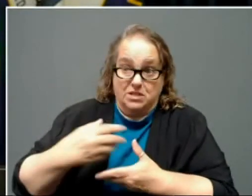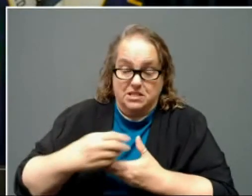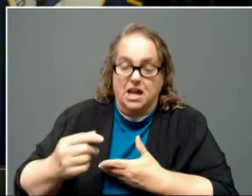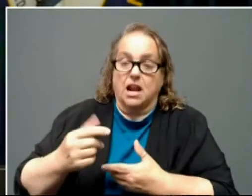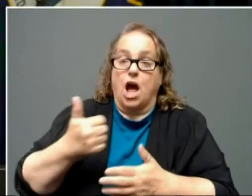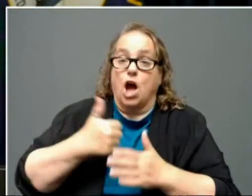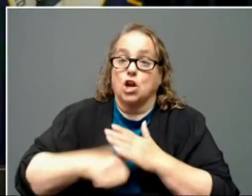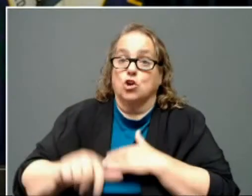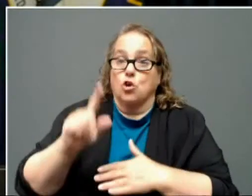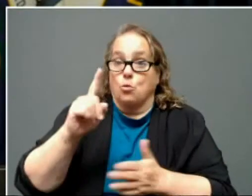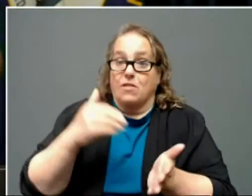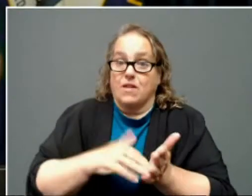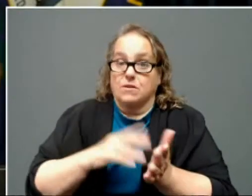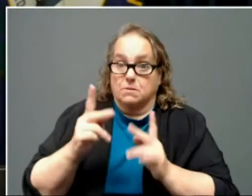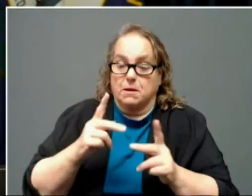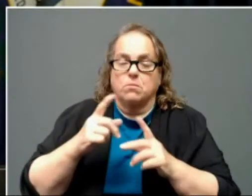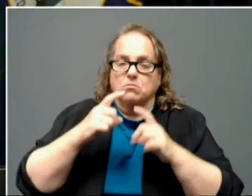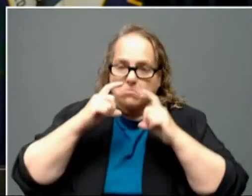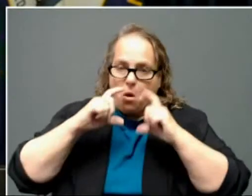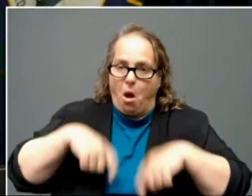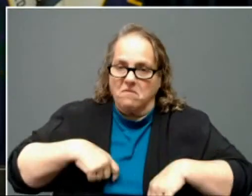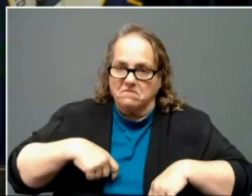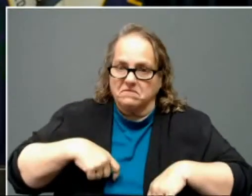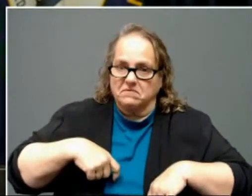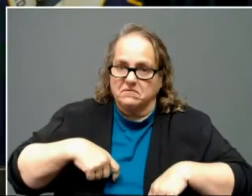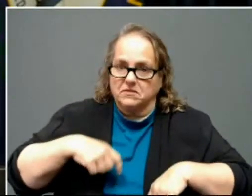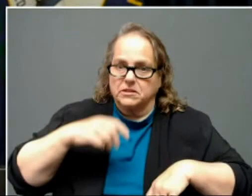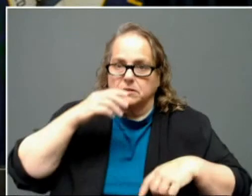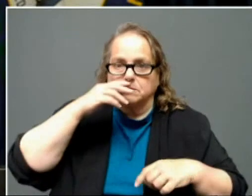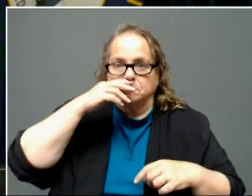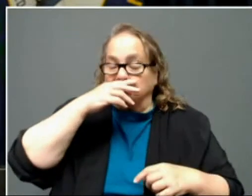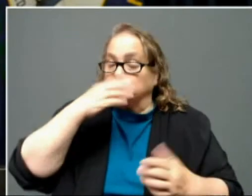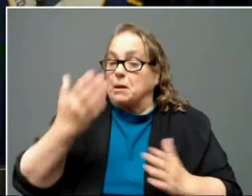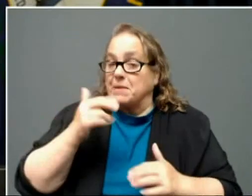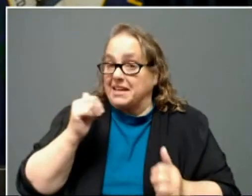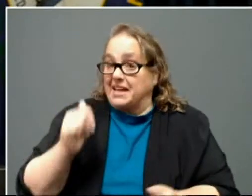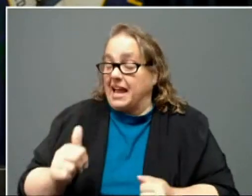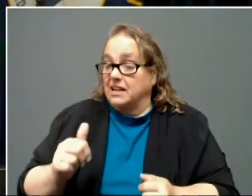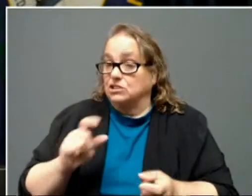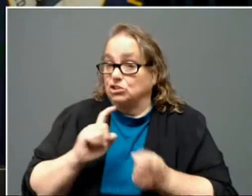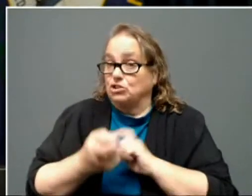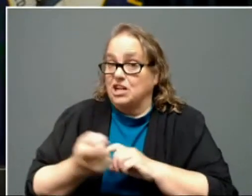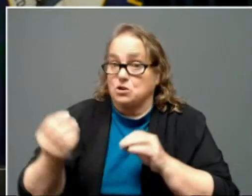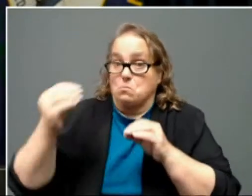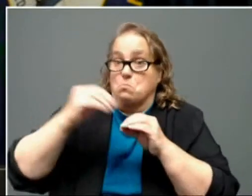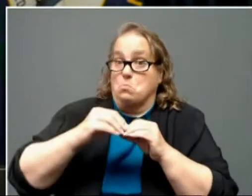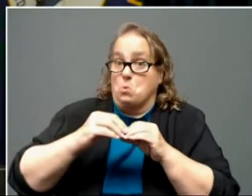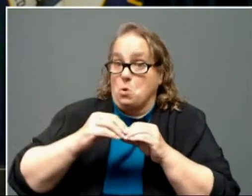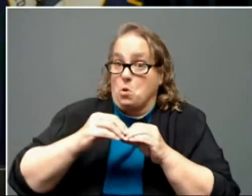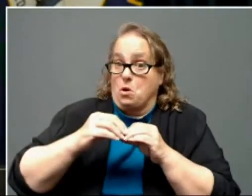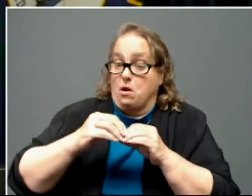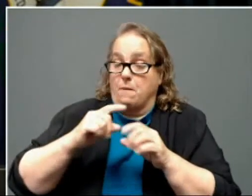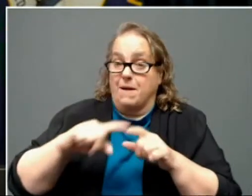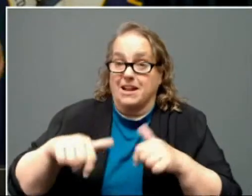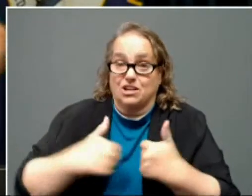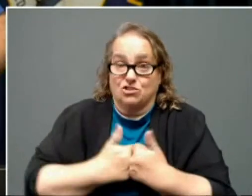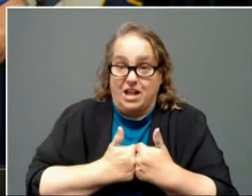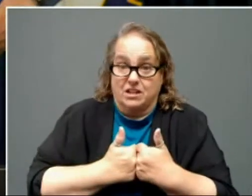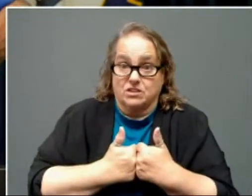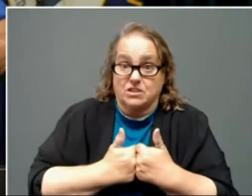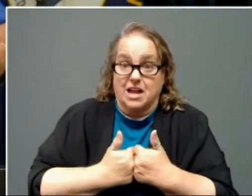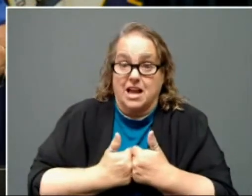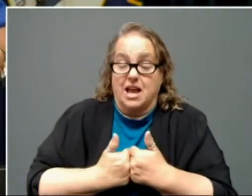people. We may, in the future, potentially be able to relax that further. One of the challenges is when you go from outdoors at a big event